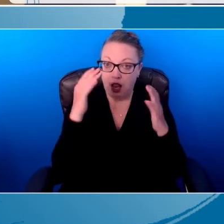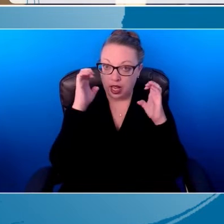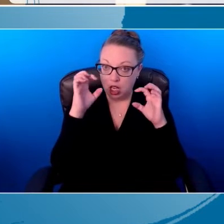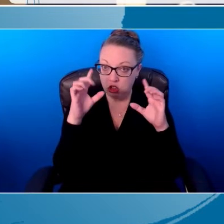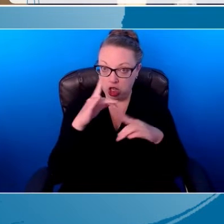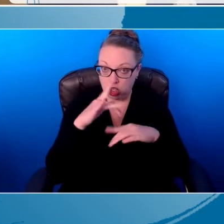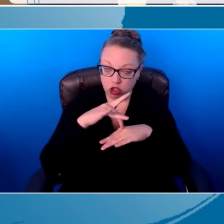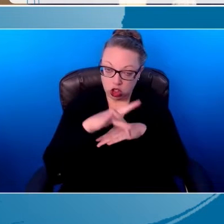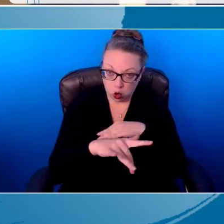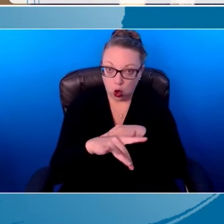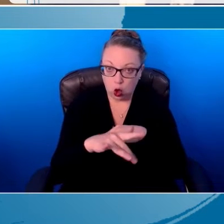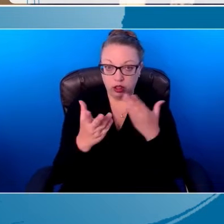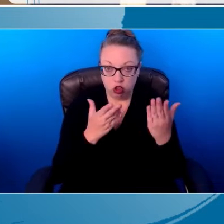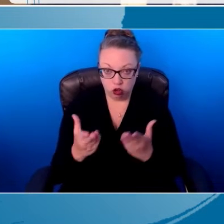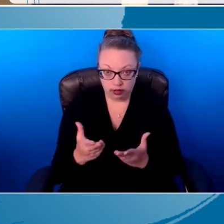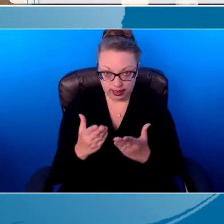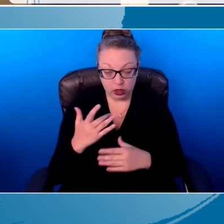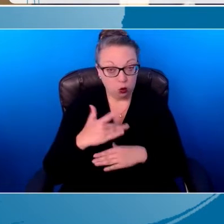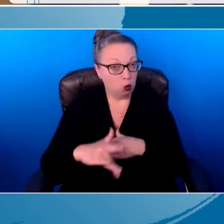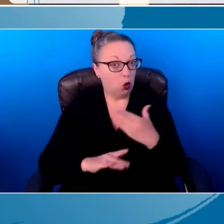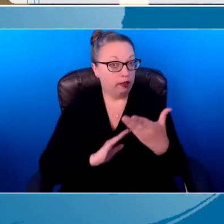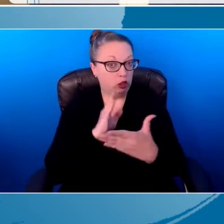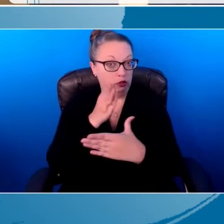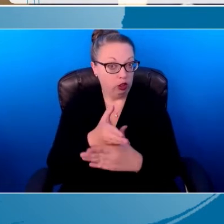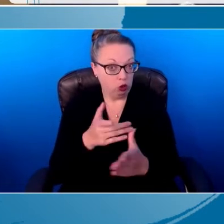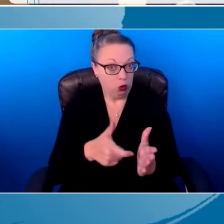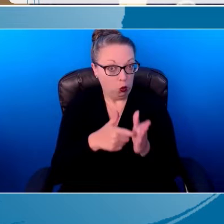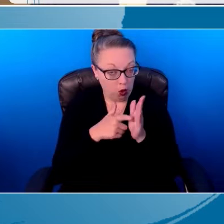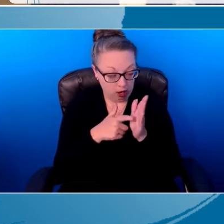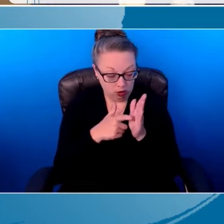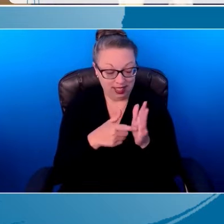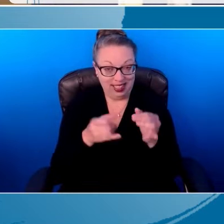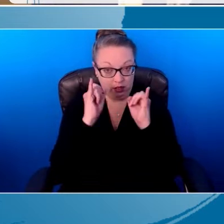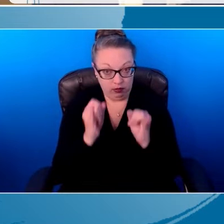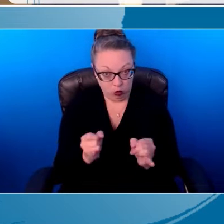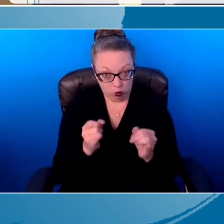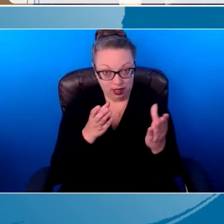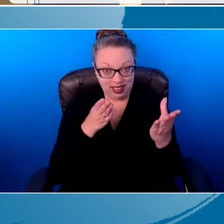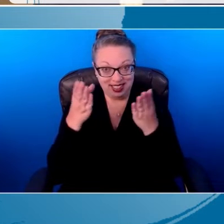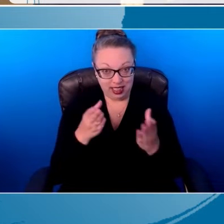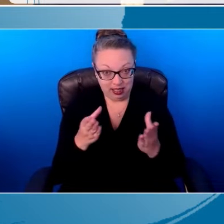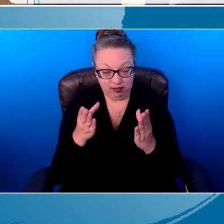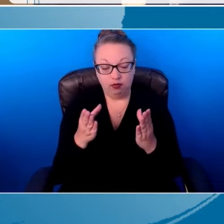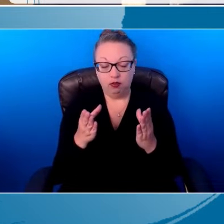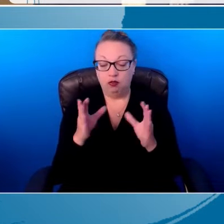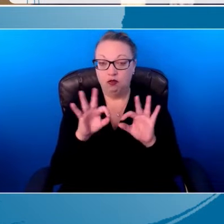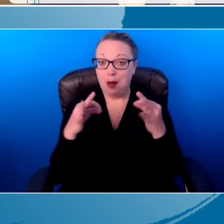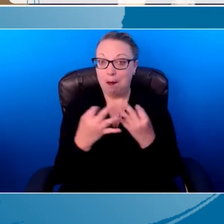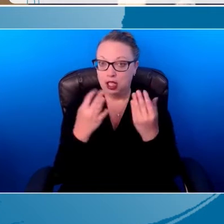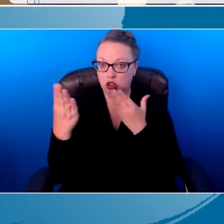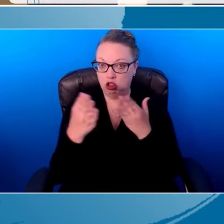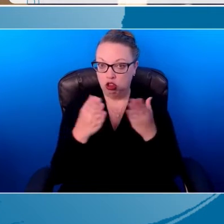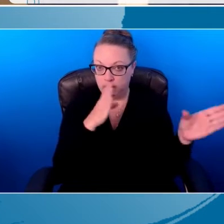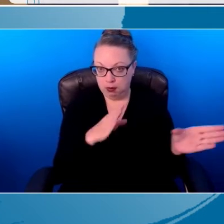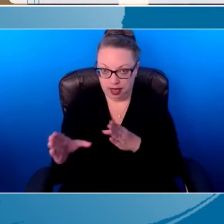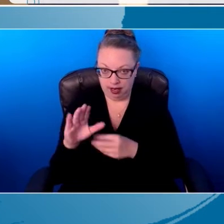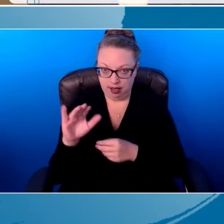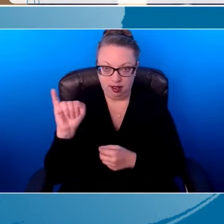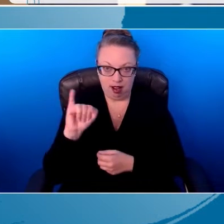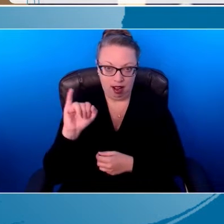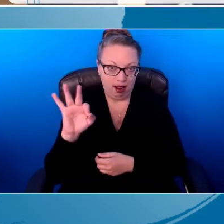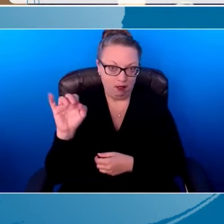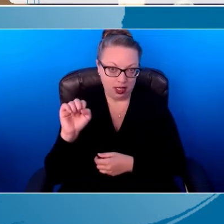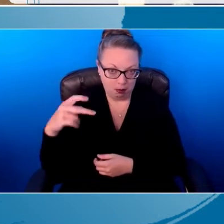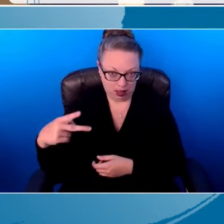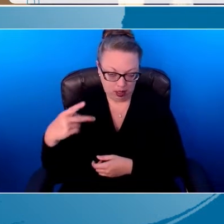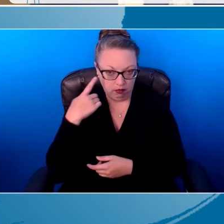intervention requires that we have an individualized family service plan, an IFSP. For children 3 to 21 in our